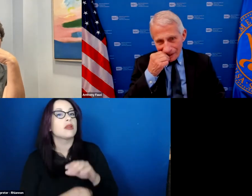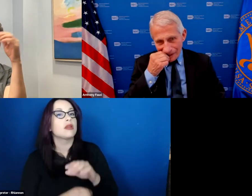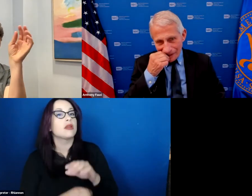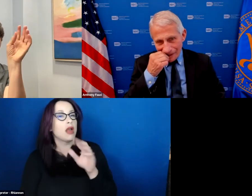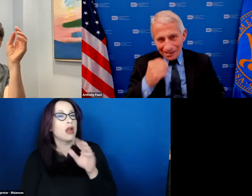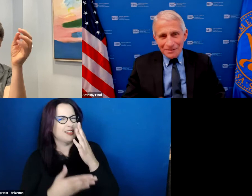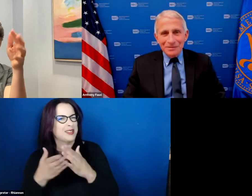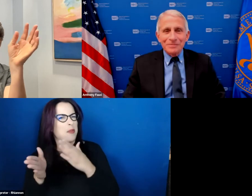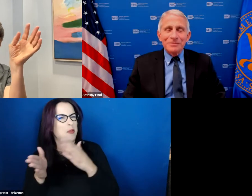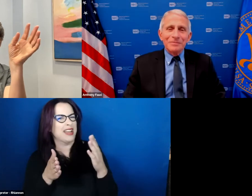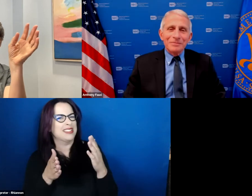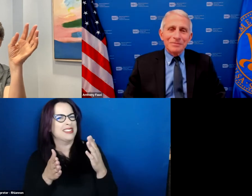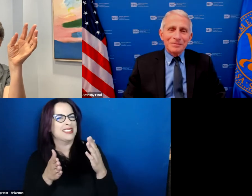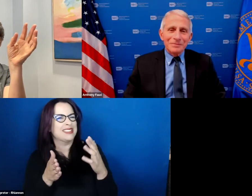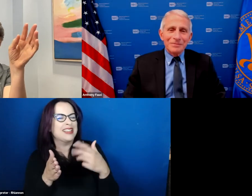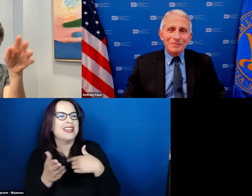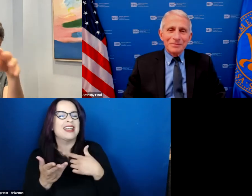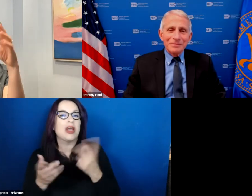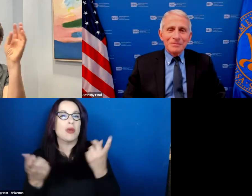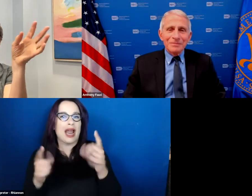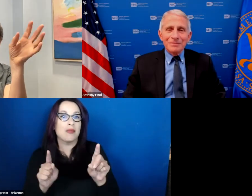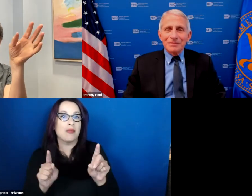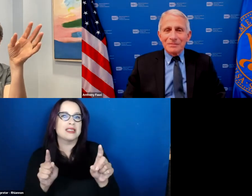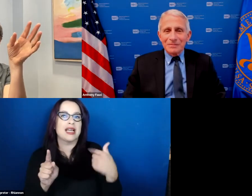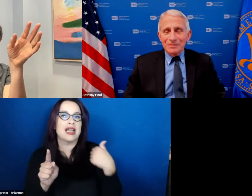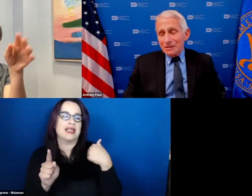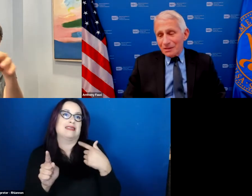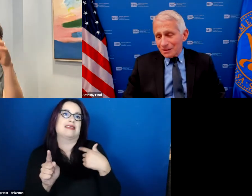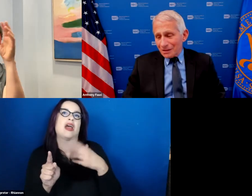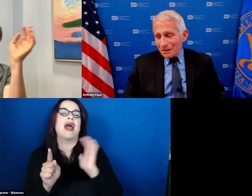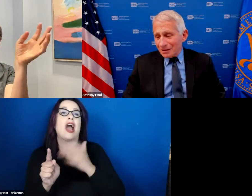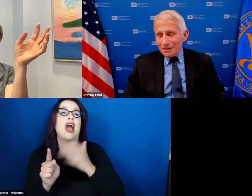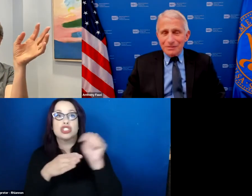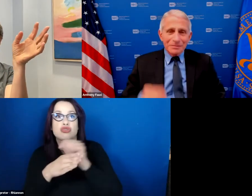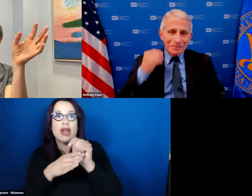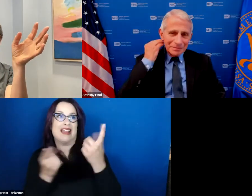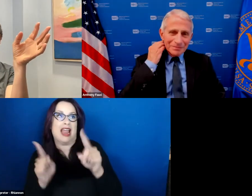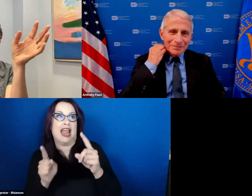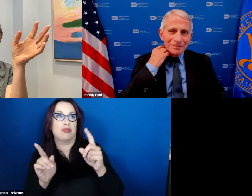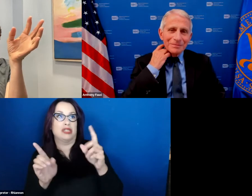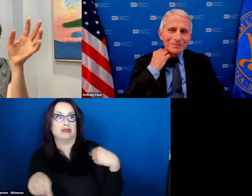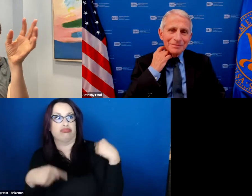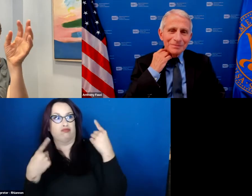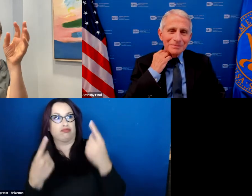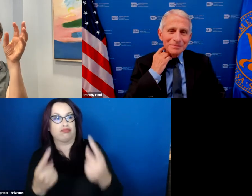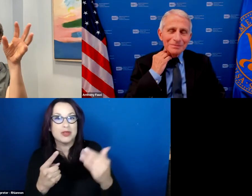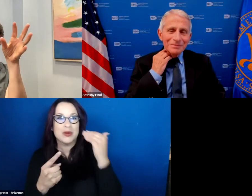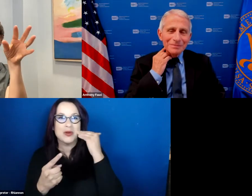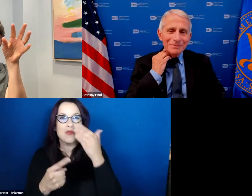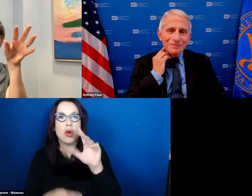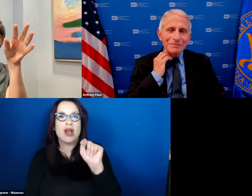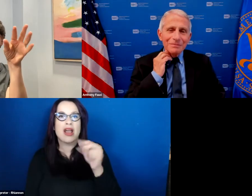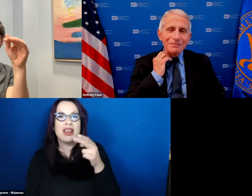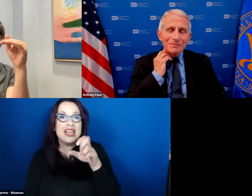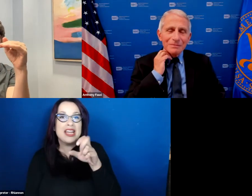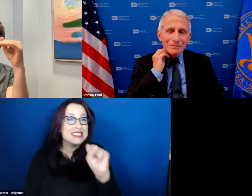training we get for when we go to a national meeting or have our thesis defense present at grand rounds right we're we're